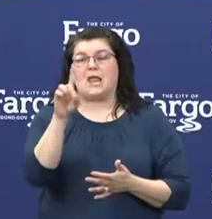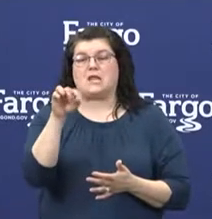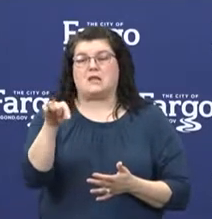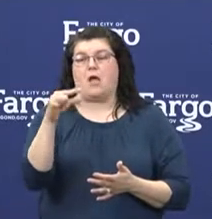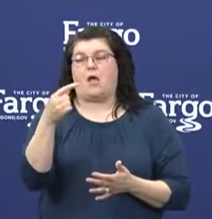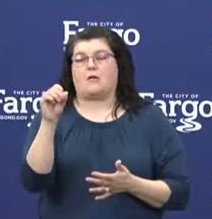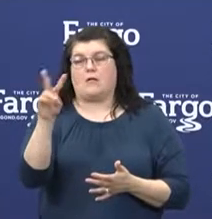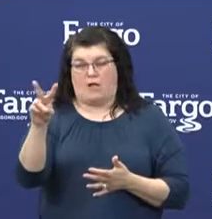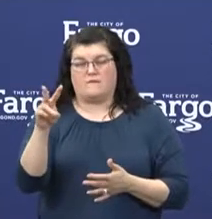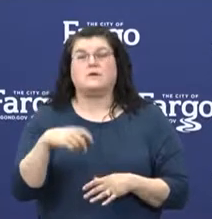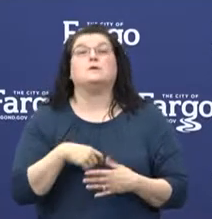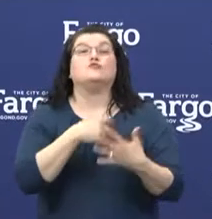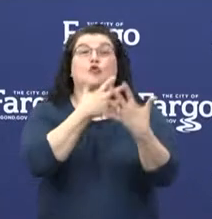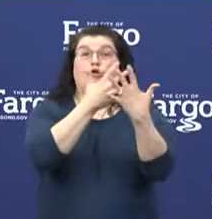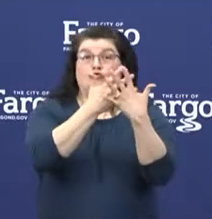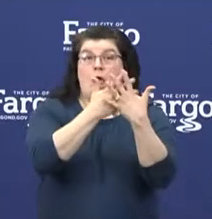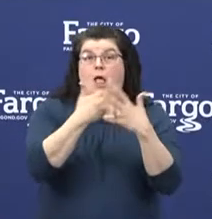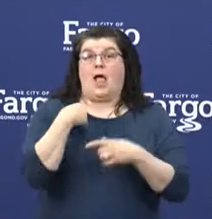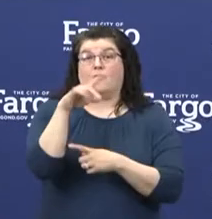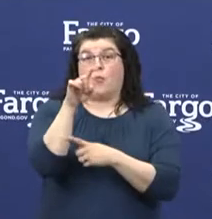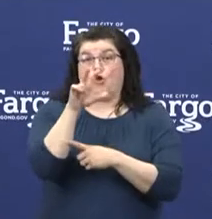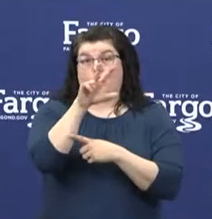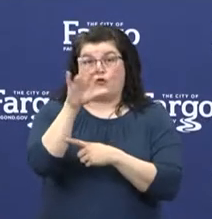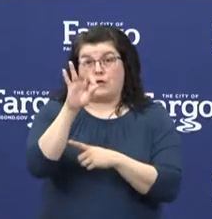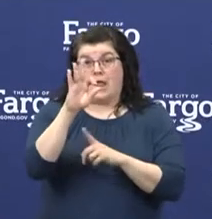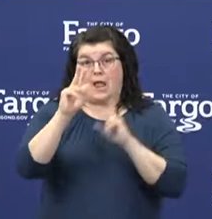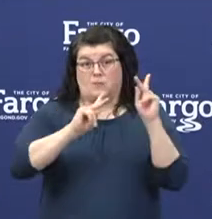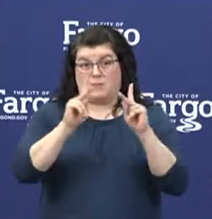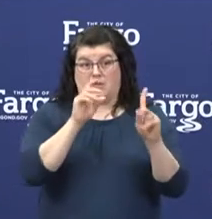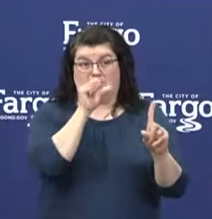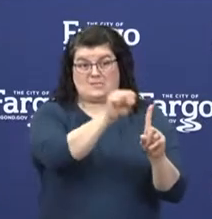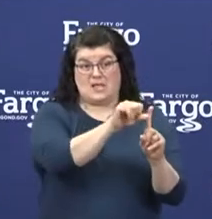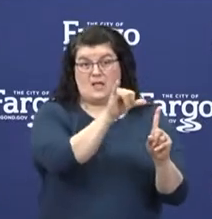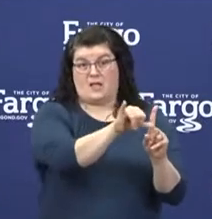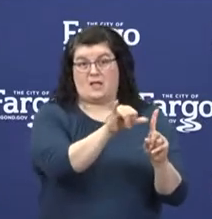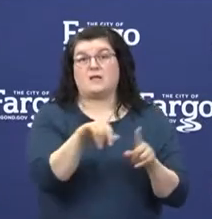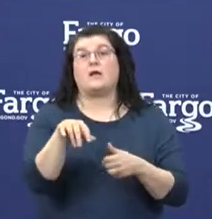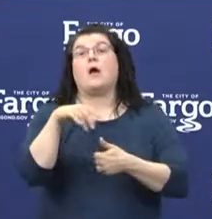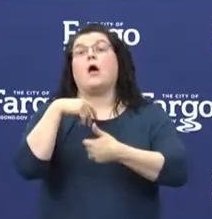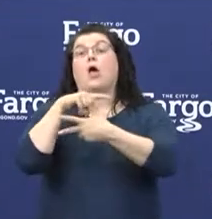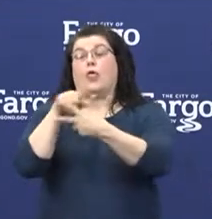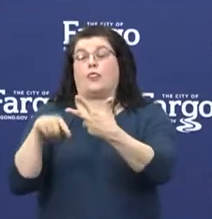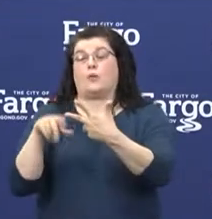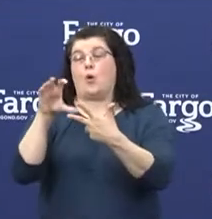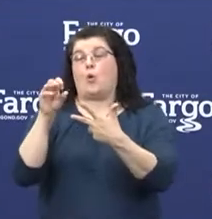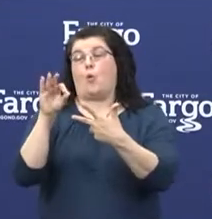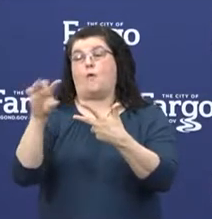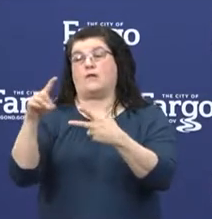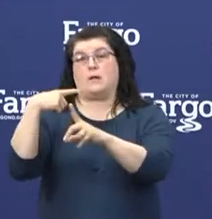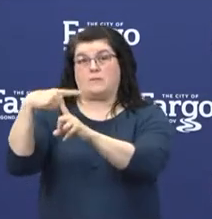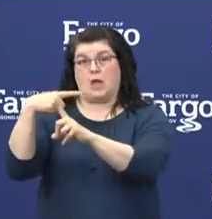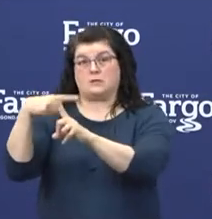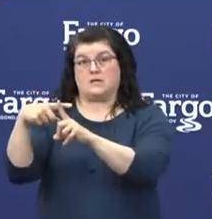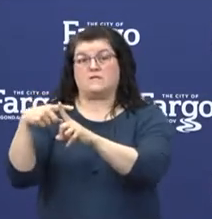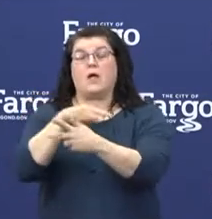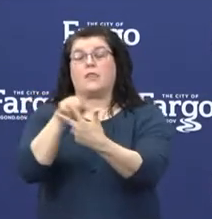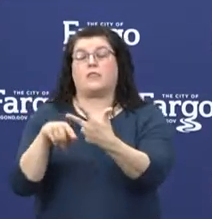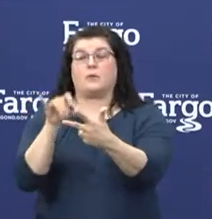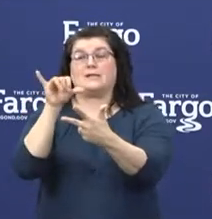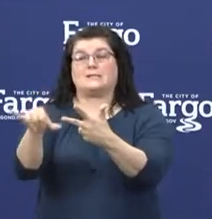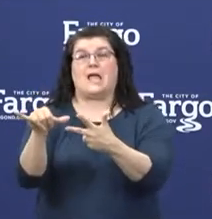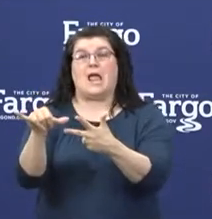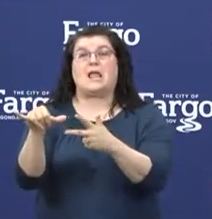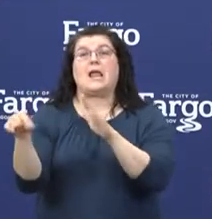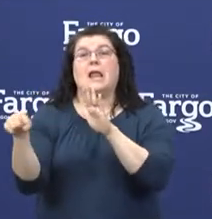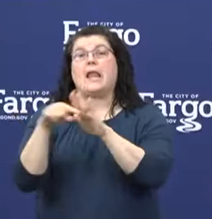jail. The jail currently has 139 in custody, three COVID positive. All three are in negative airflow cells. Sheriff